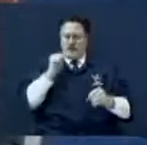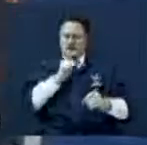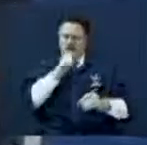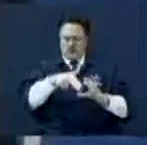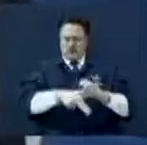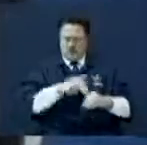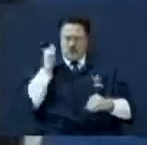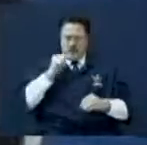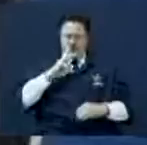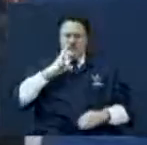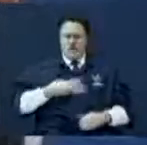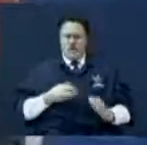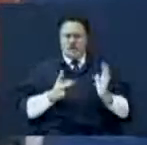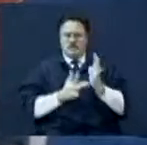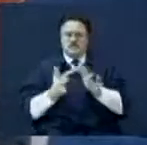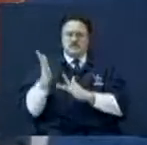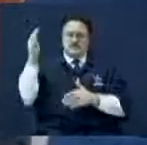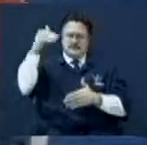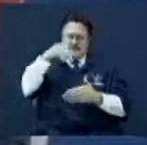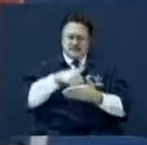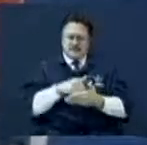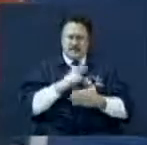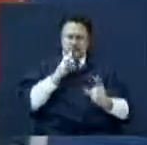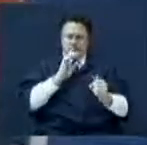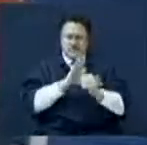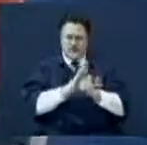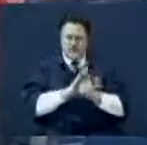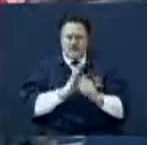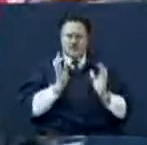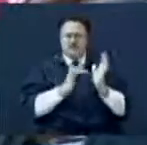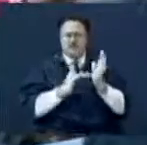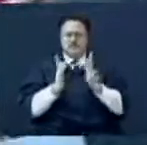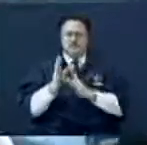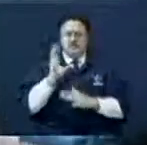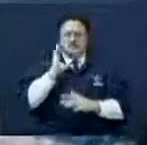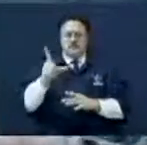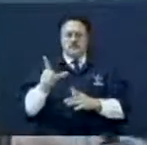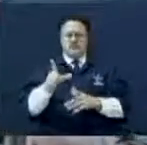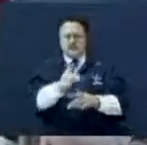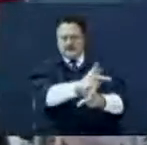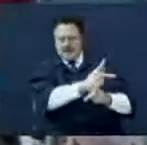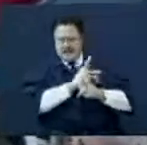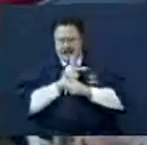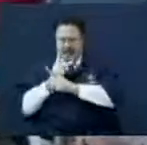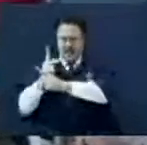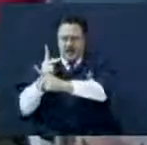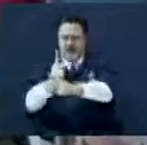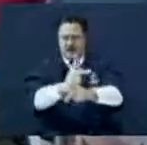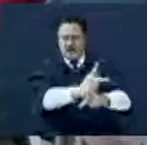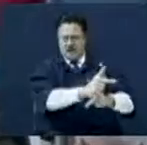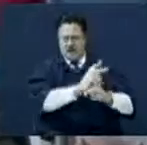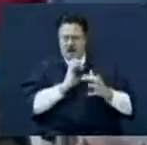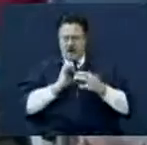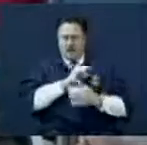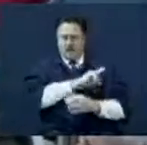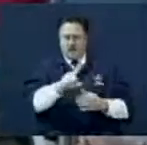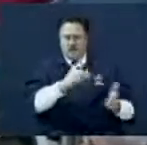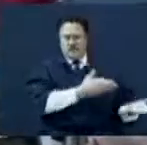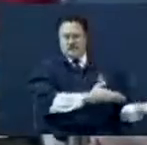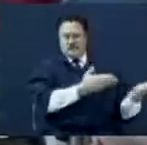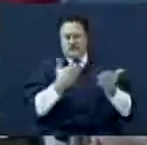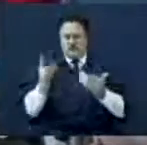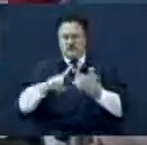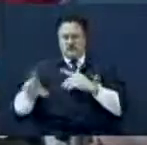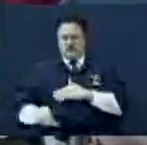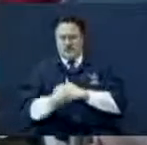Just welcome him in. But let me give you some promises. He will transport you and take you to the other side because he told